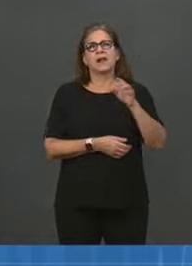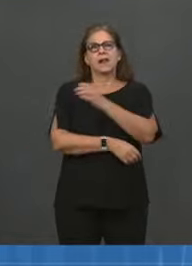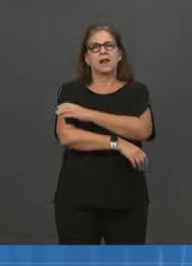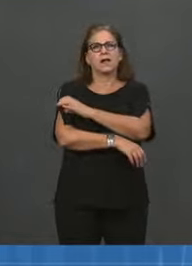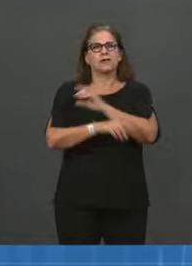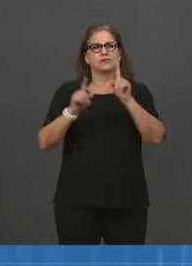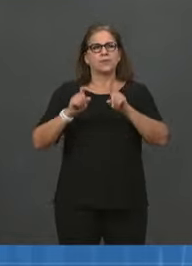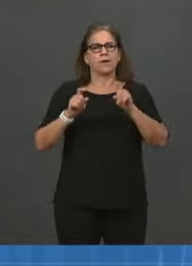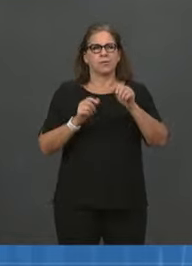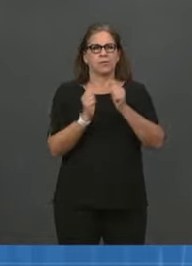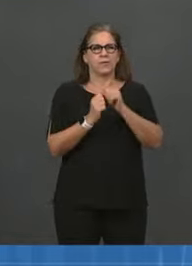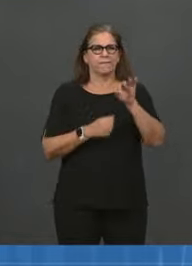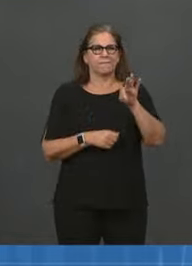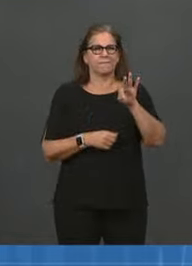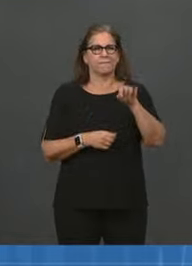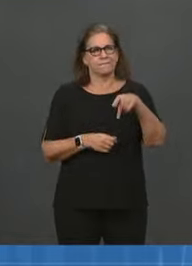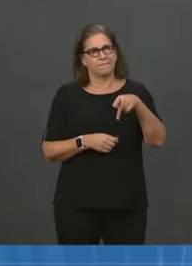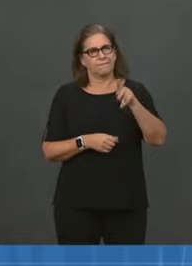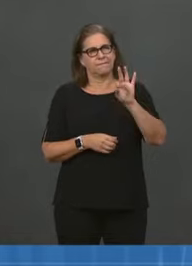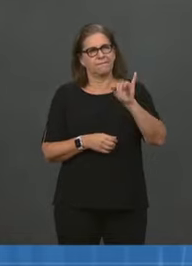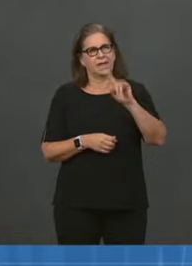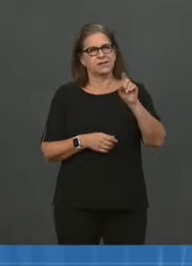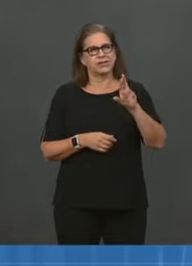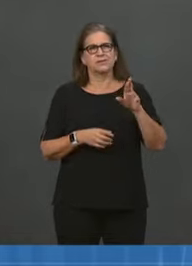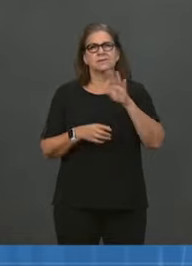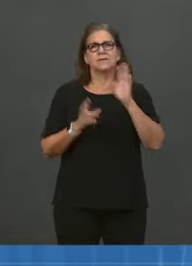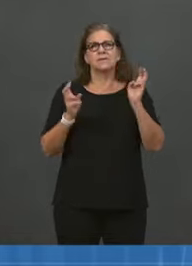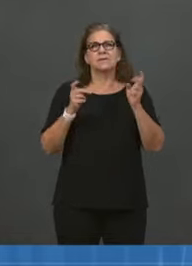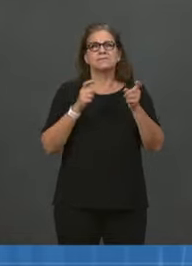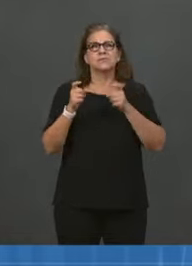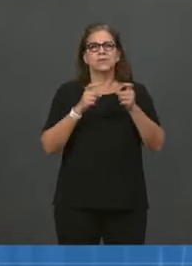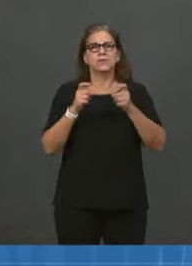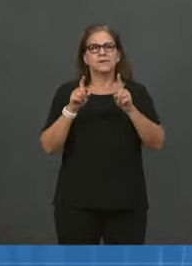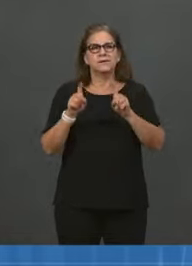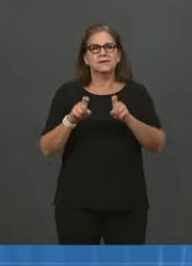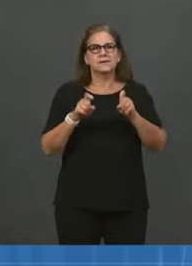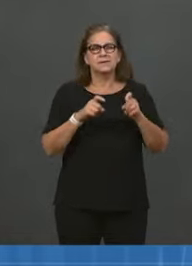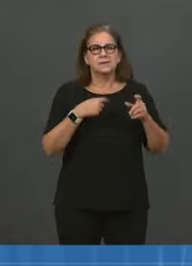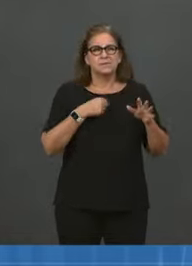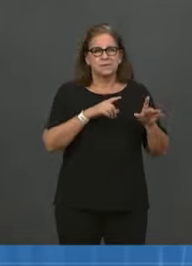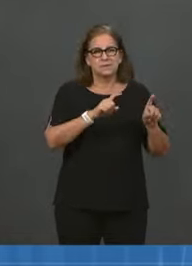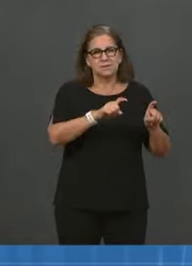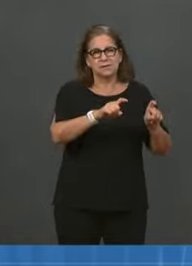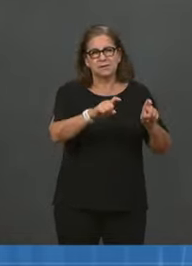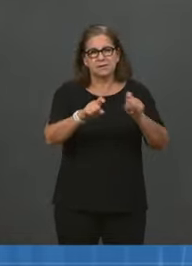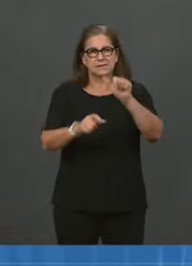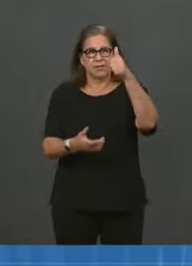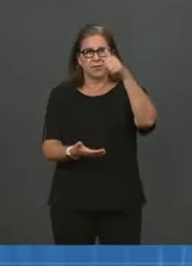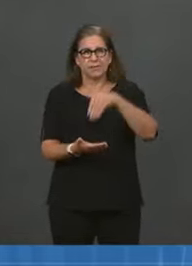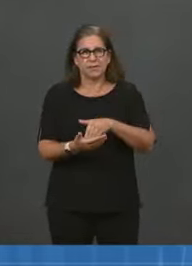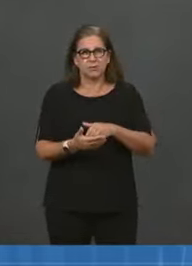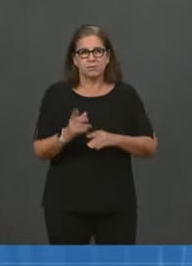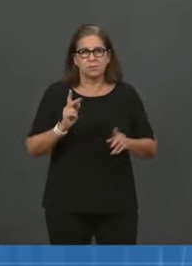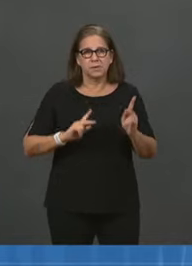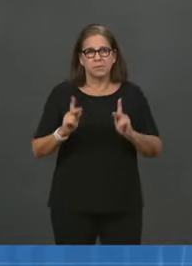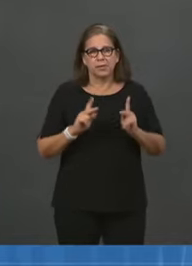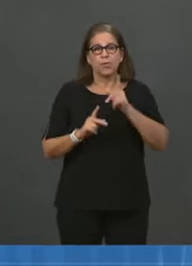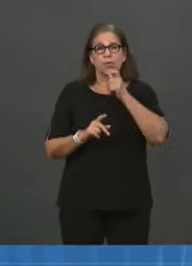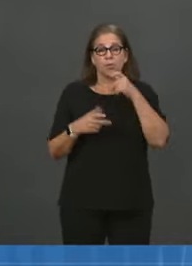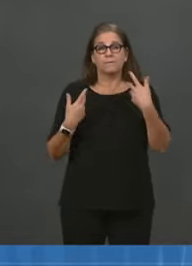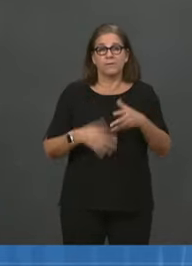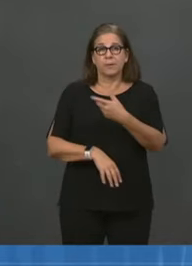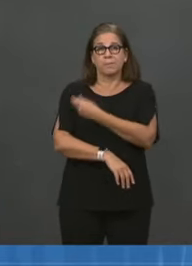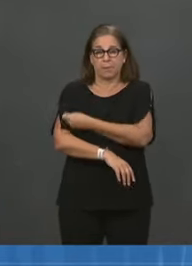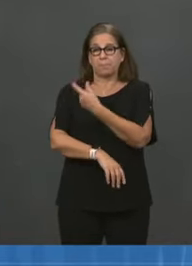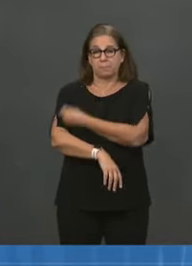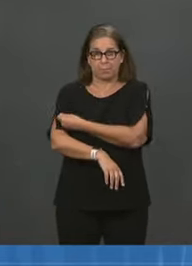trial of more than 10,000 people who received two doses of their vaccine and then got a 30